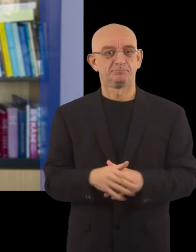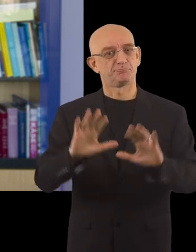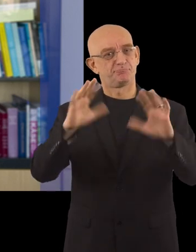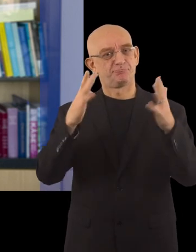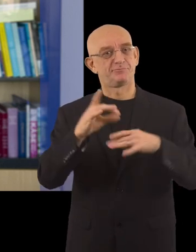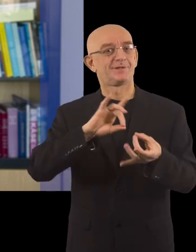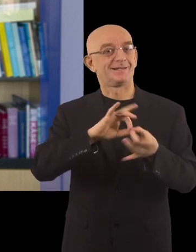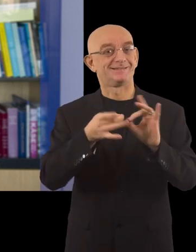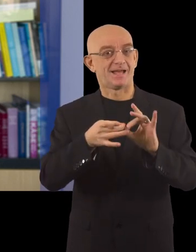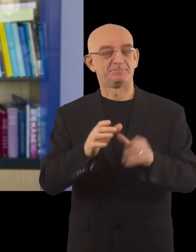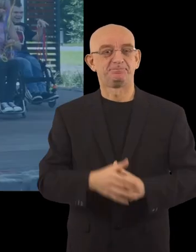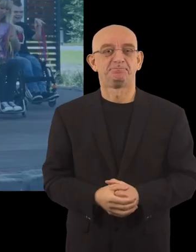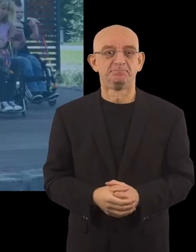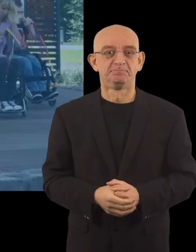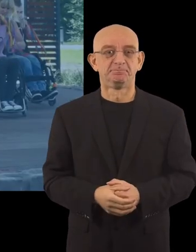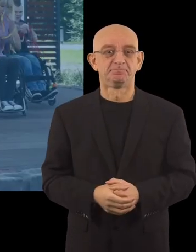Congratulations Gdynia!